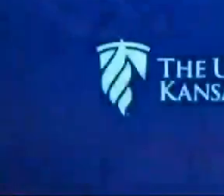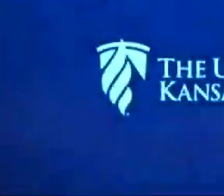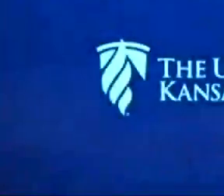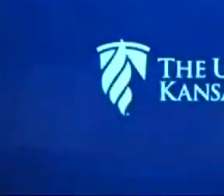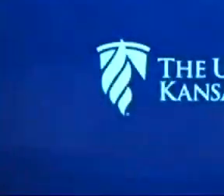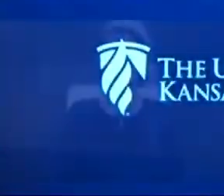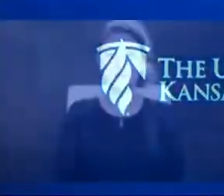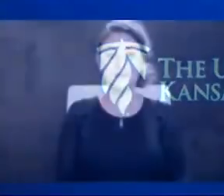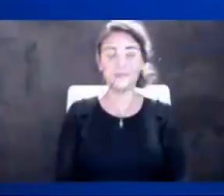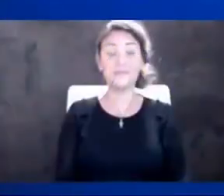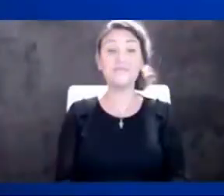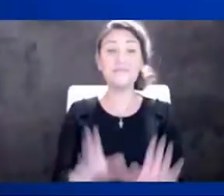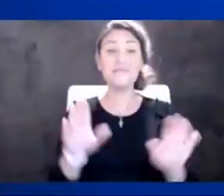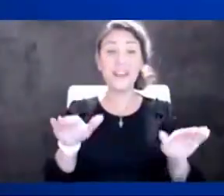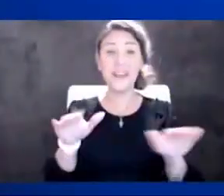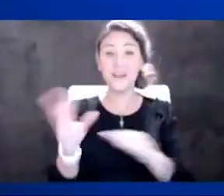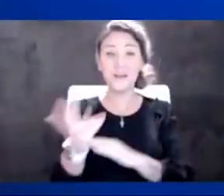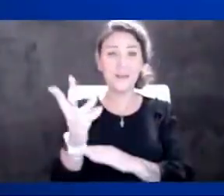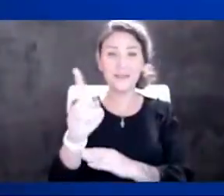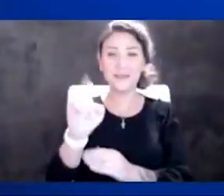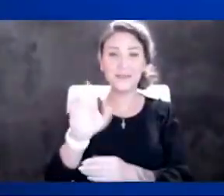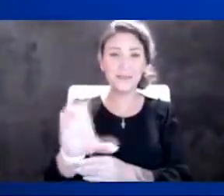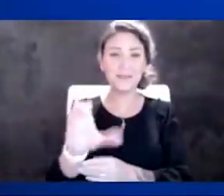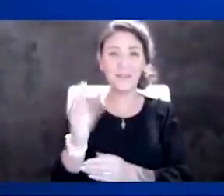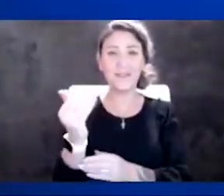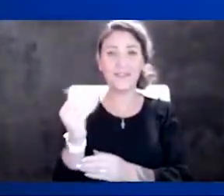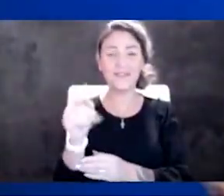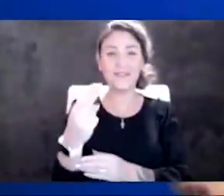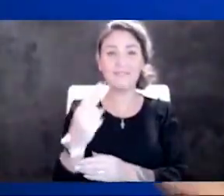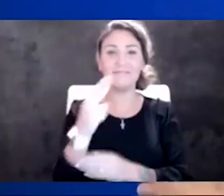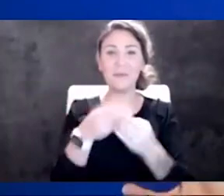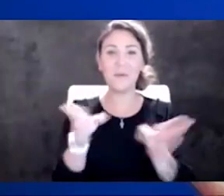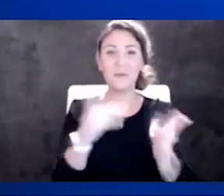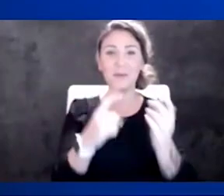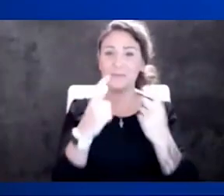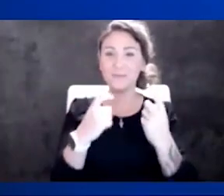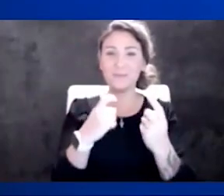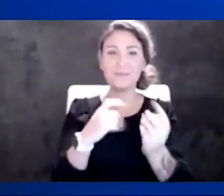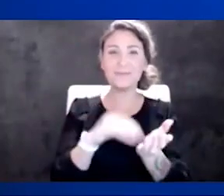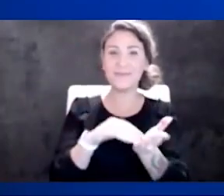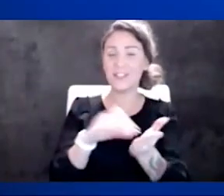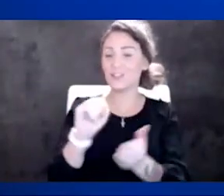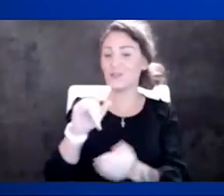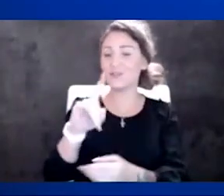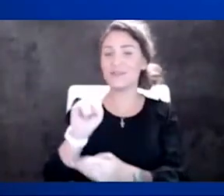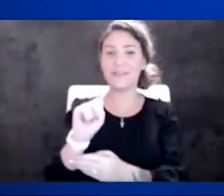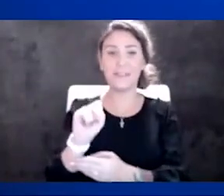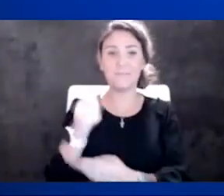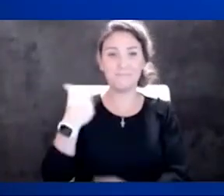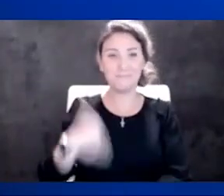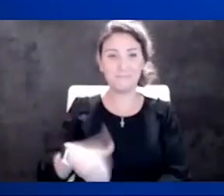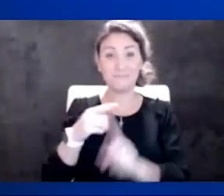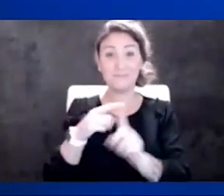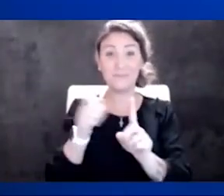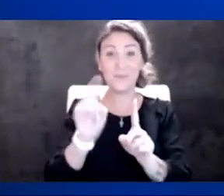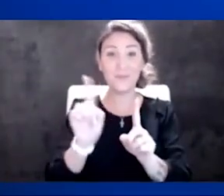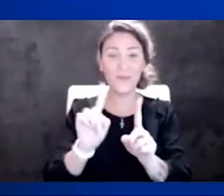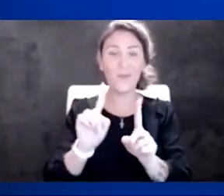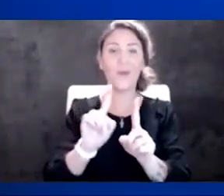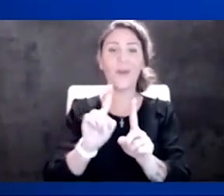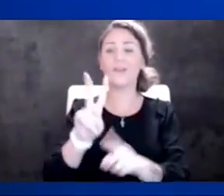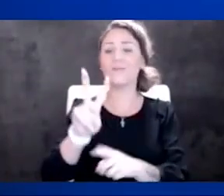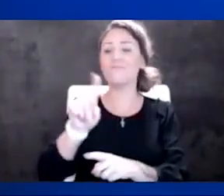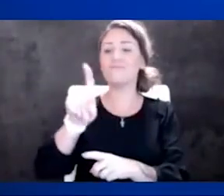Hey, it's Wednesday, December the 15th. This is Open Mics with Dr. Stites. I'm Steve Stites, coming to from the Dahl Simons Family Studio here at the University of Kansas Health System.